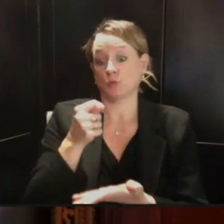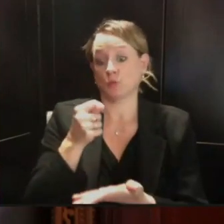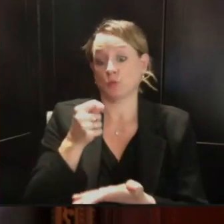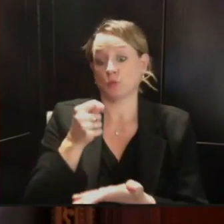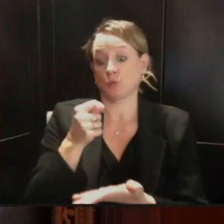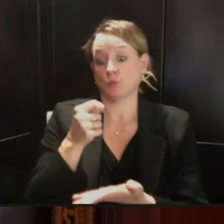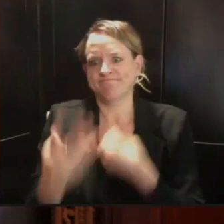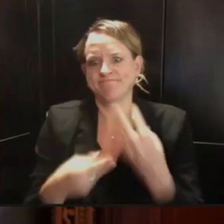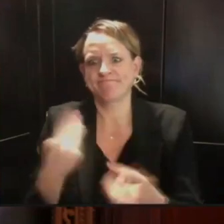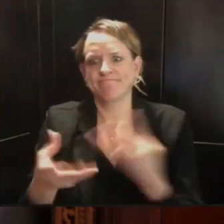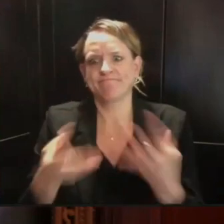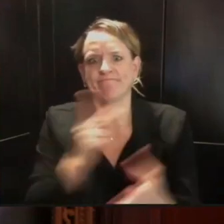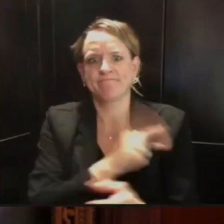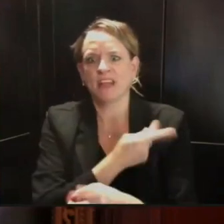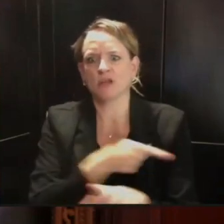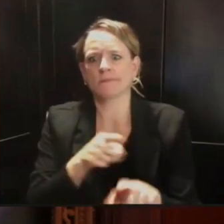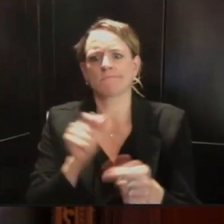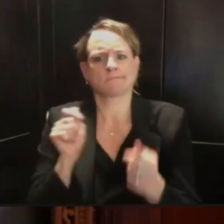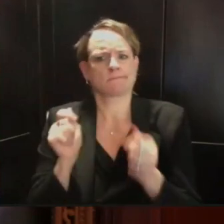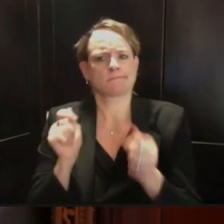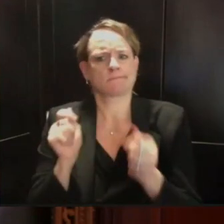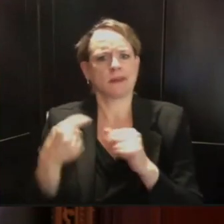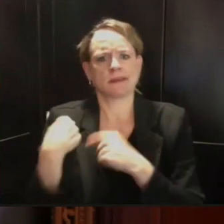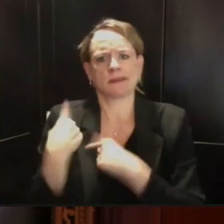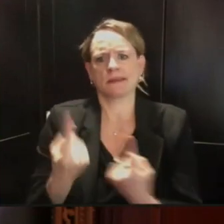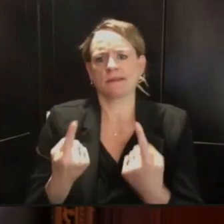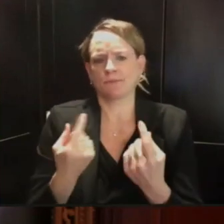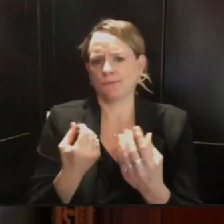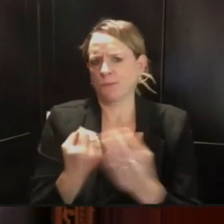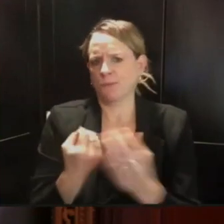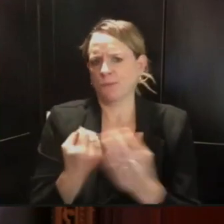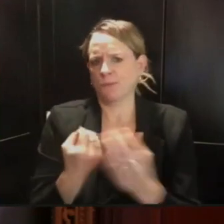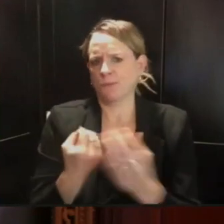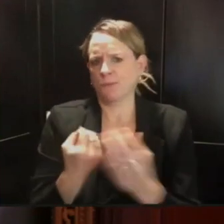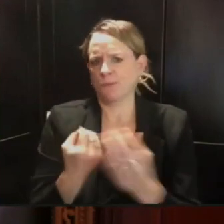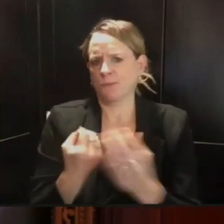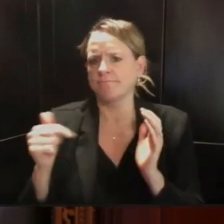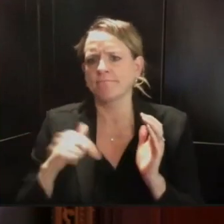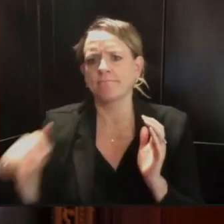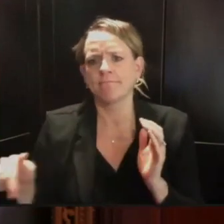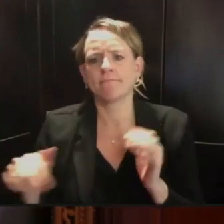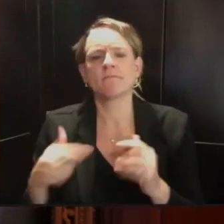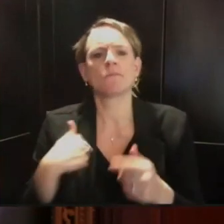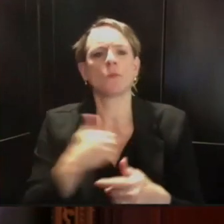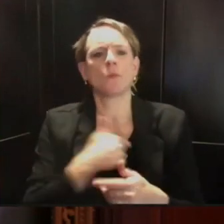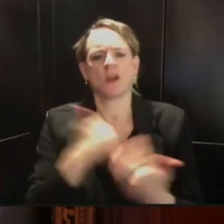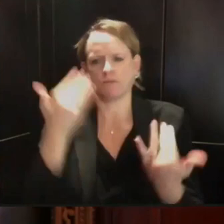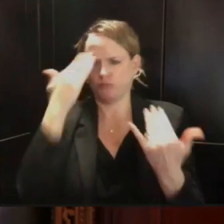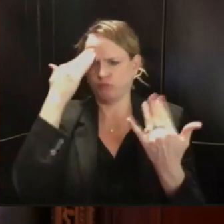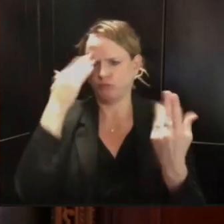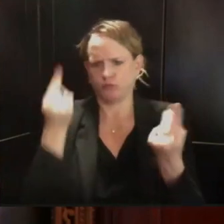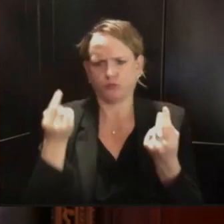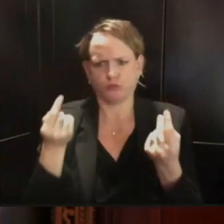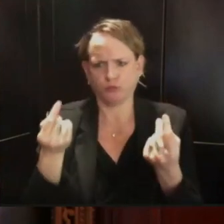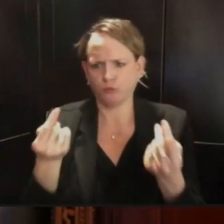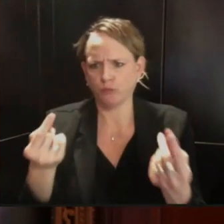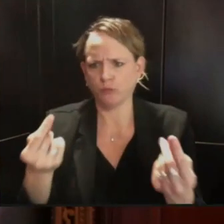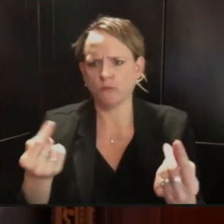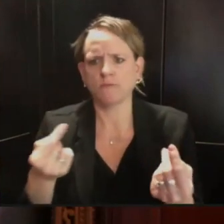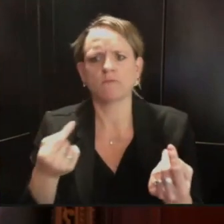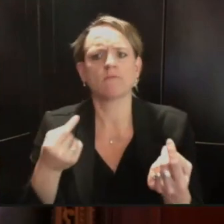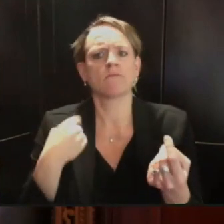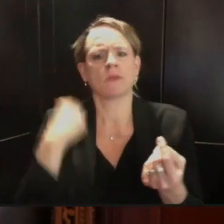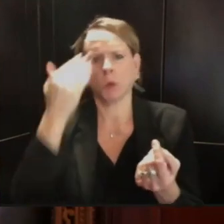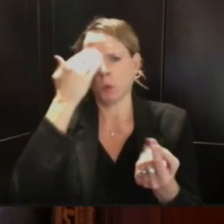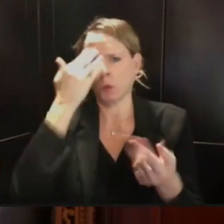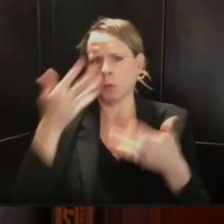toolkit of treatments. There's evidence that using anti-inflammatory medicines such as, you know, corticosteroids,